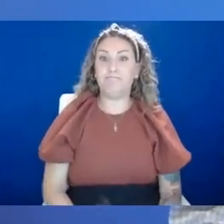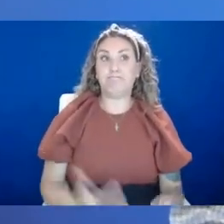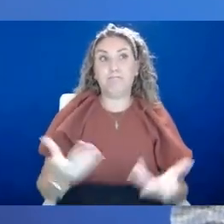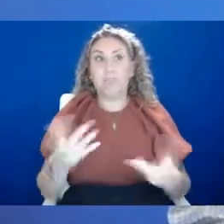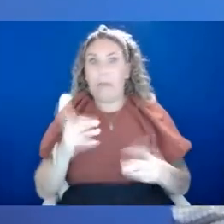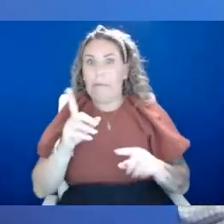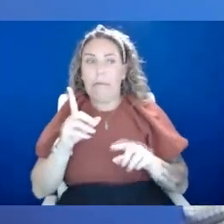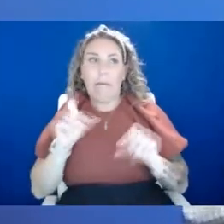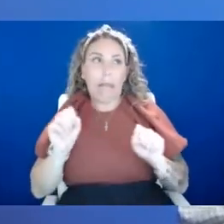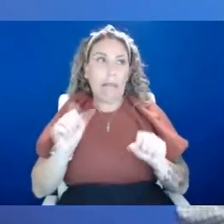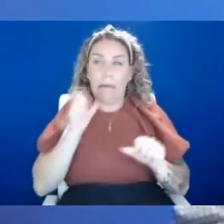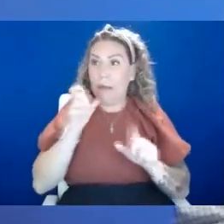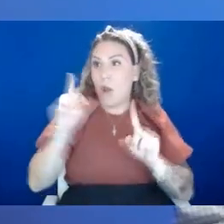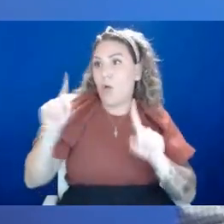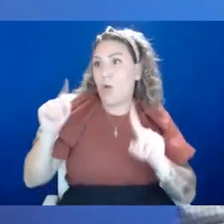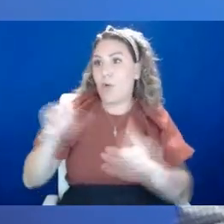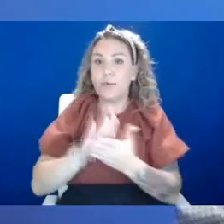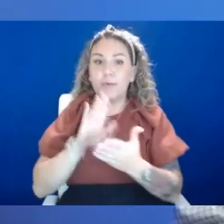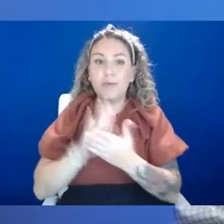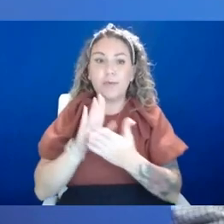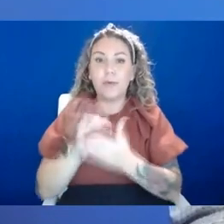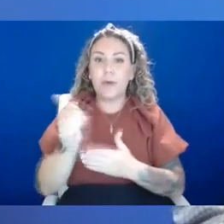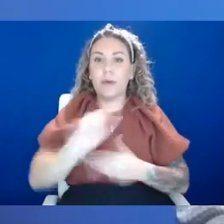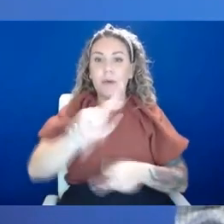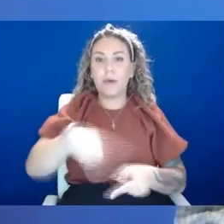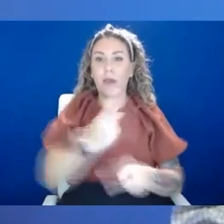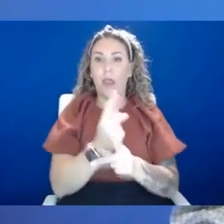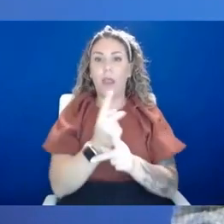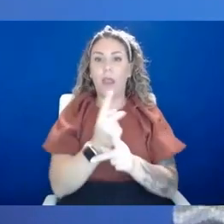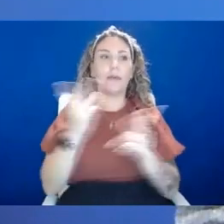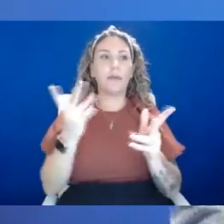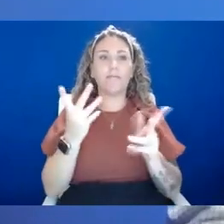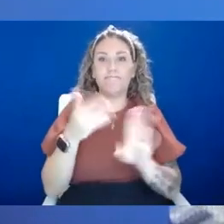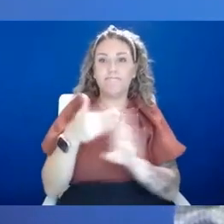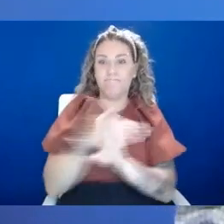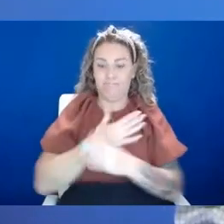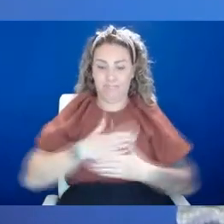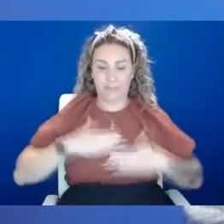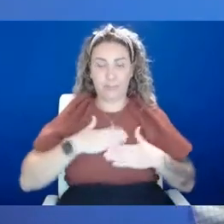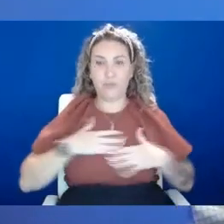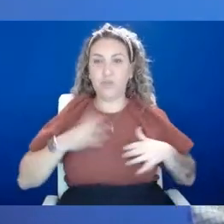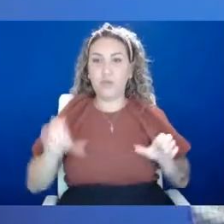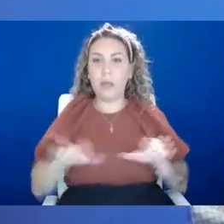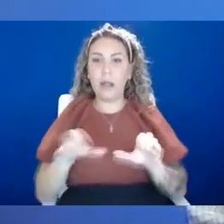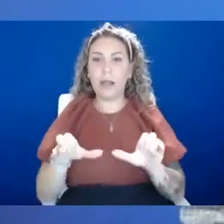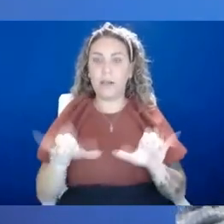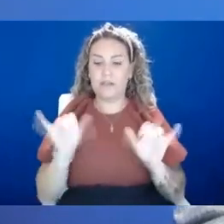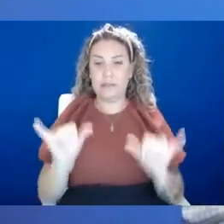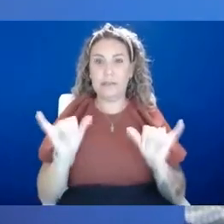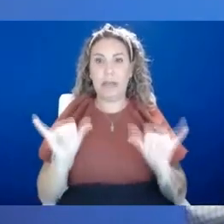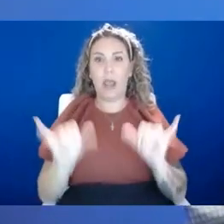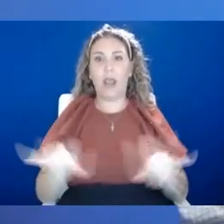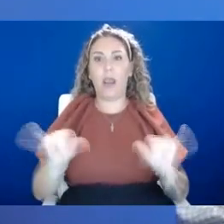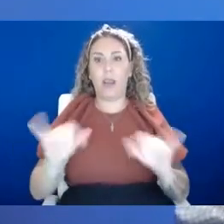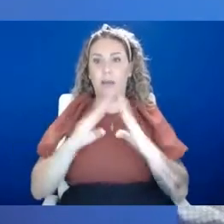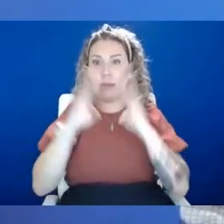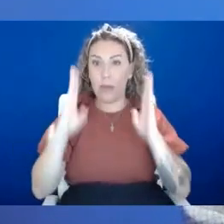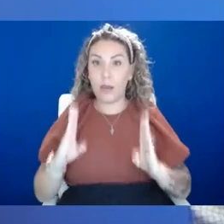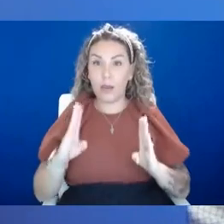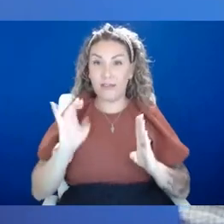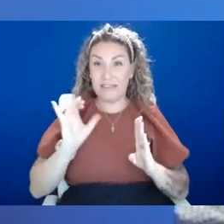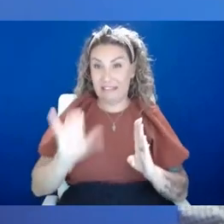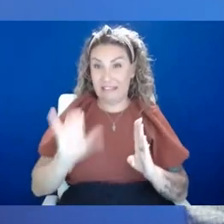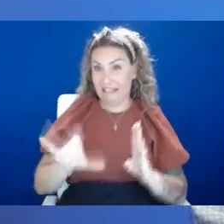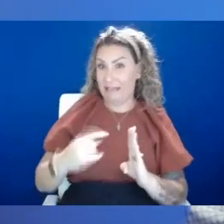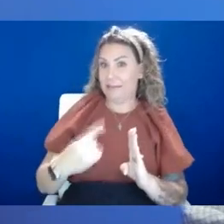school to do any sort of, um, previously enjoyed activities? Are they just staying in the house? Um, if it has that severe of an